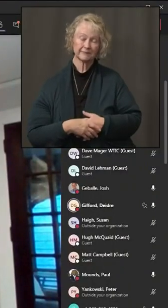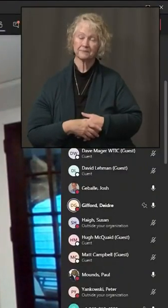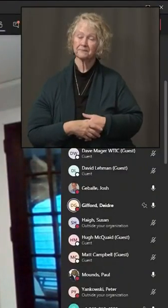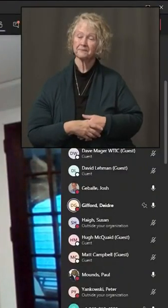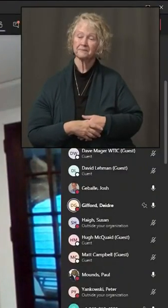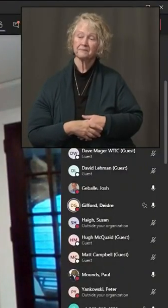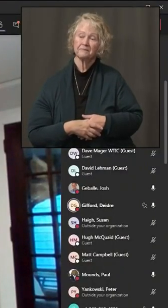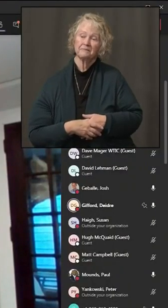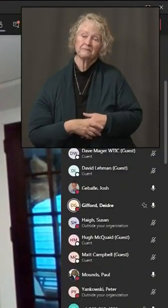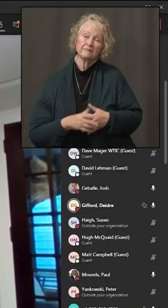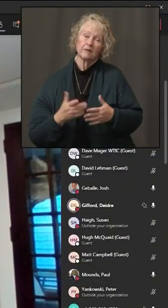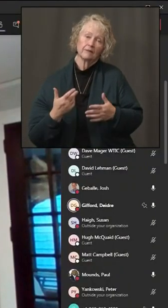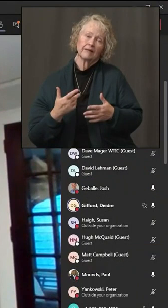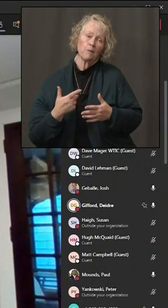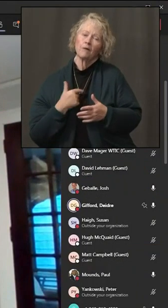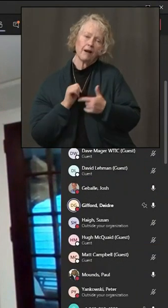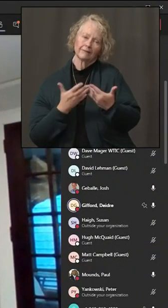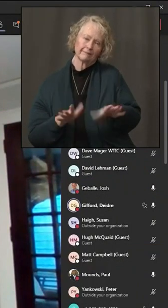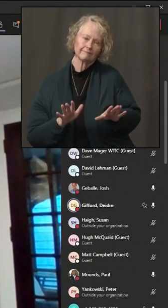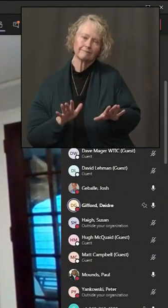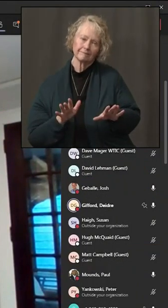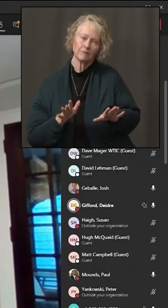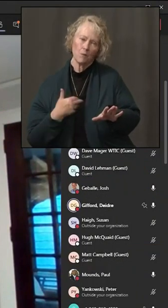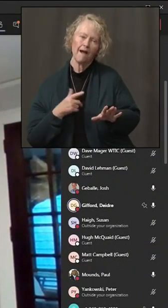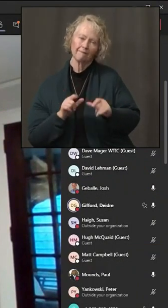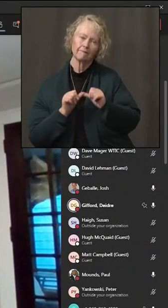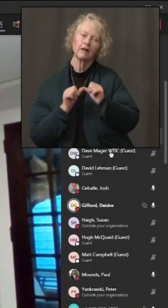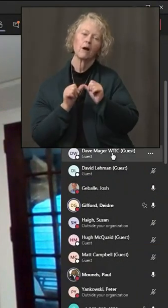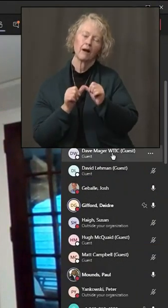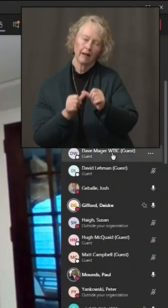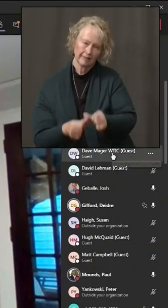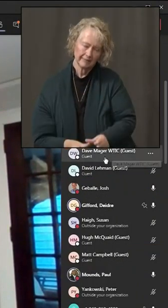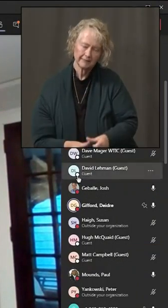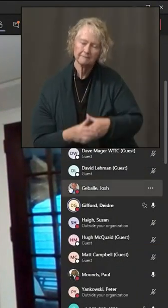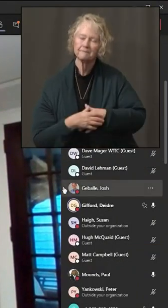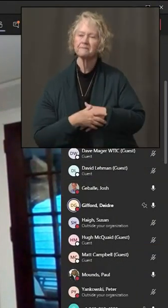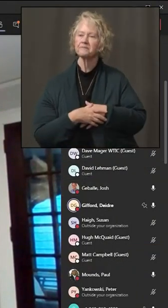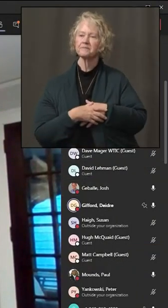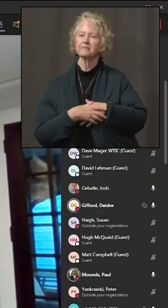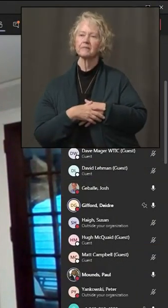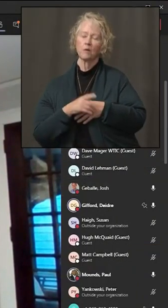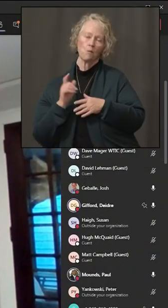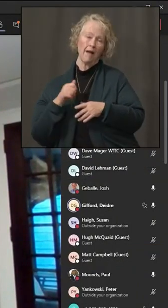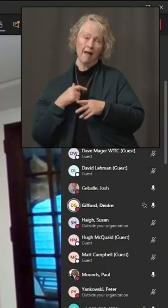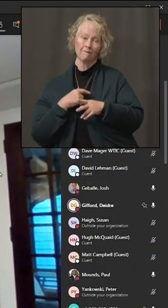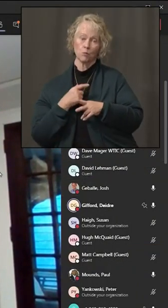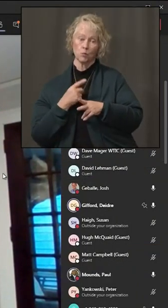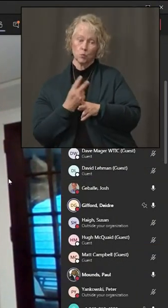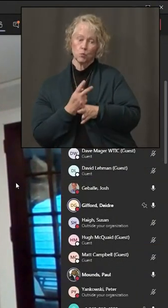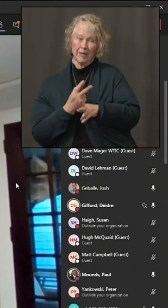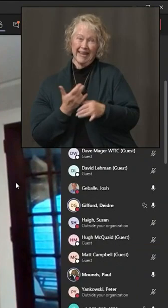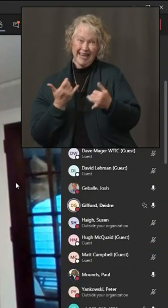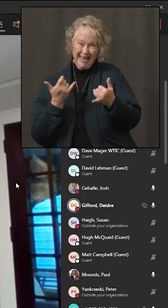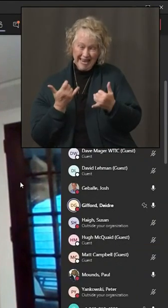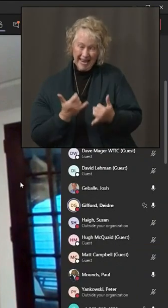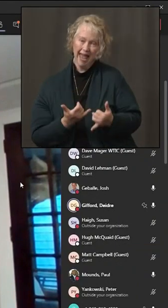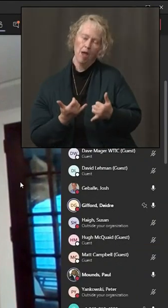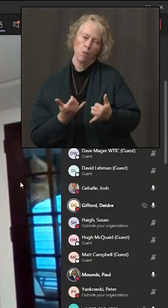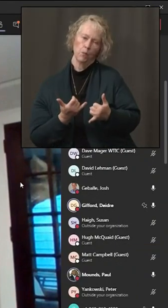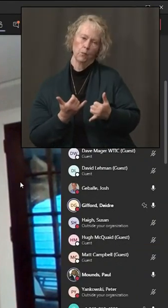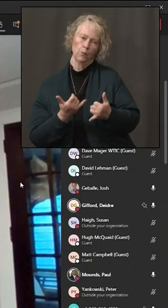have a ways to go here, and we need to take these steps now to turn this